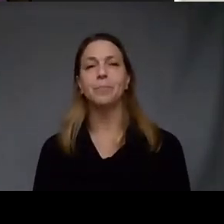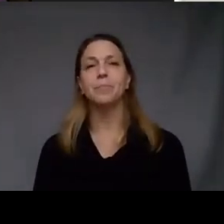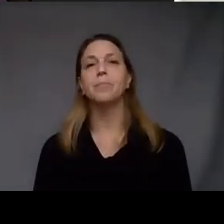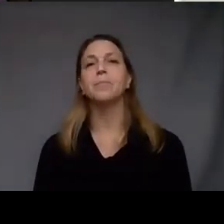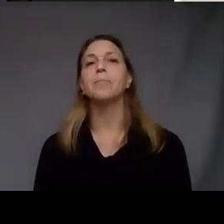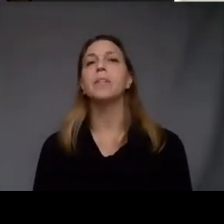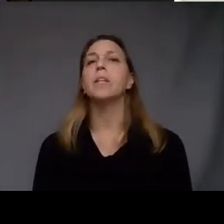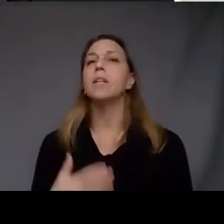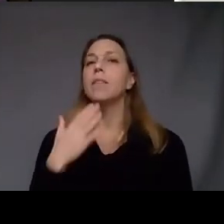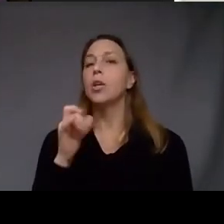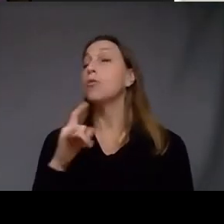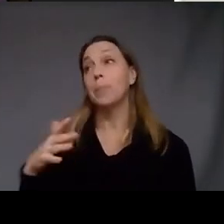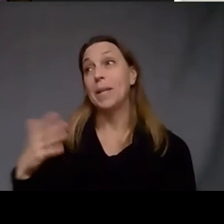here